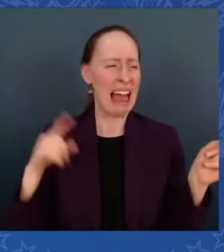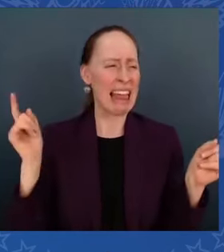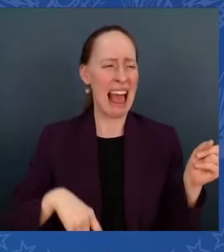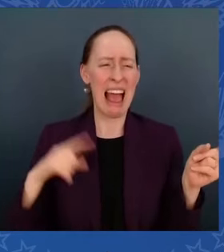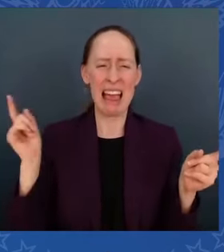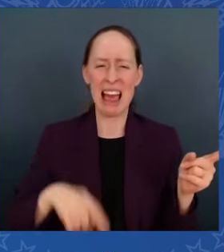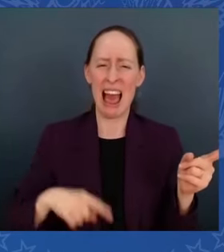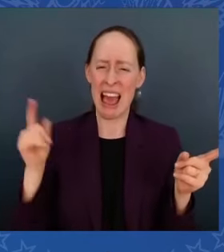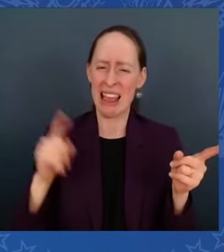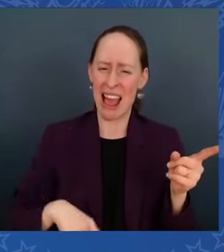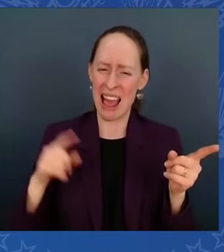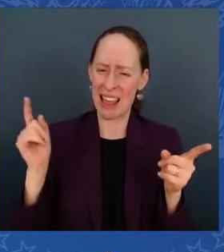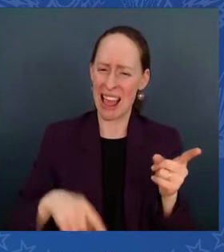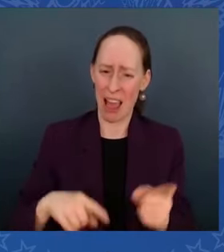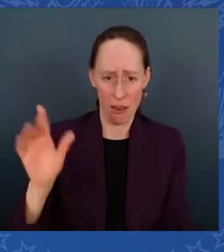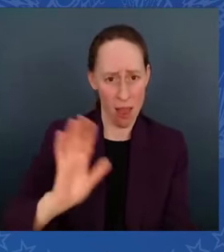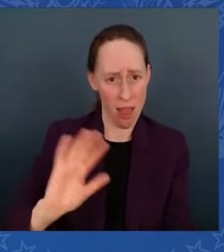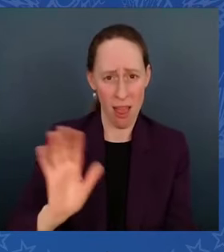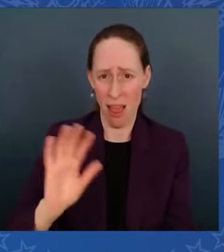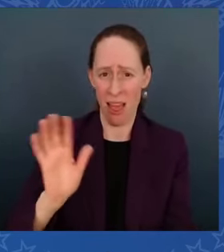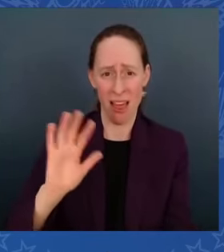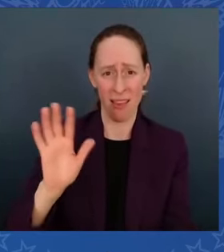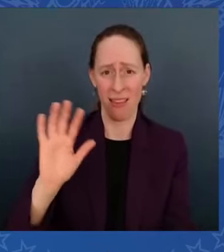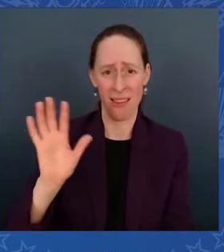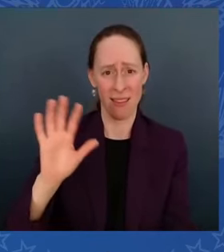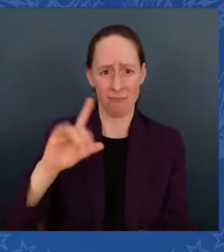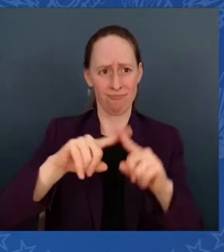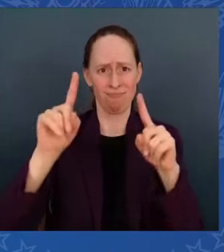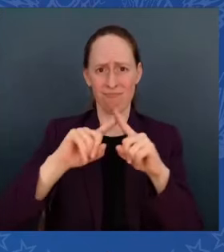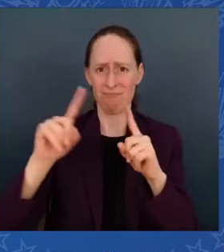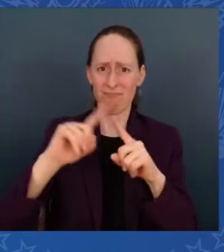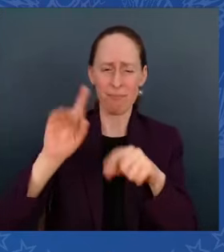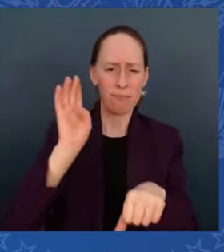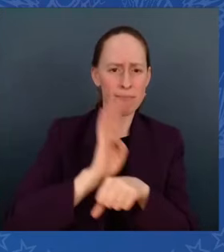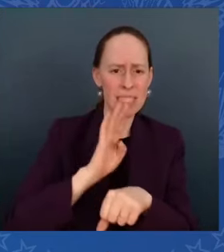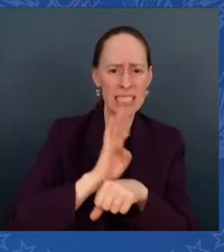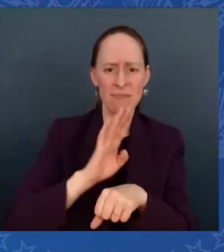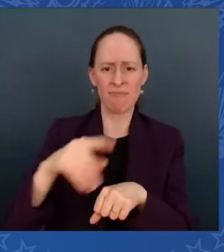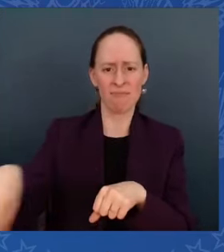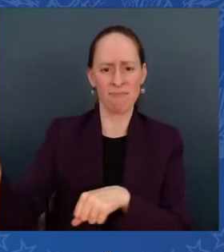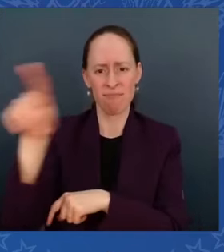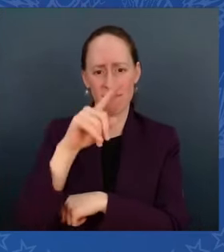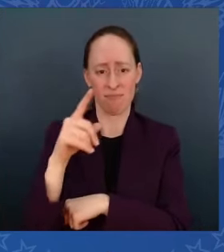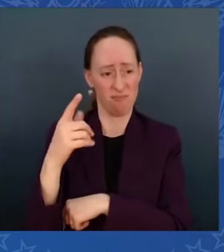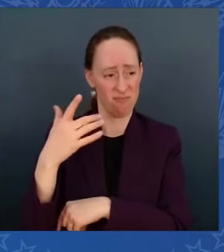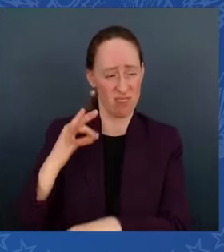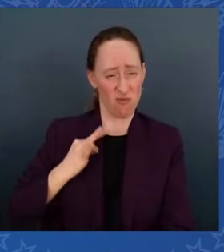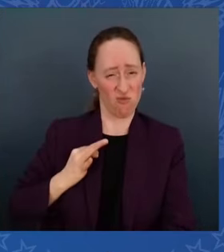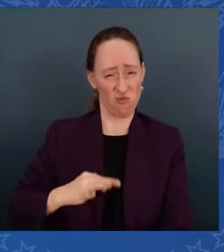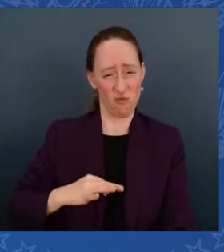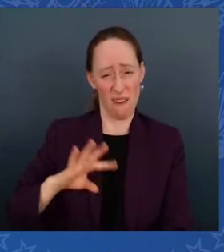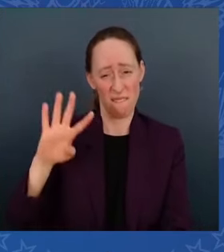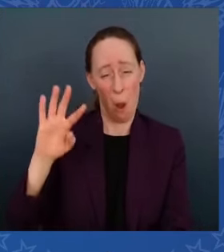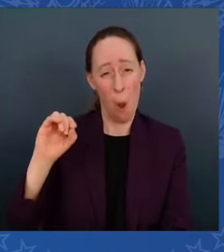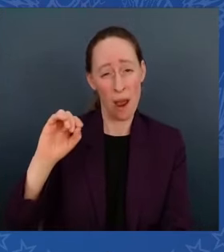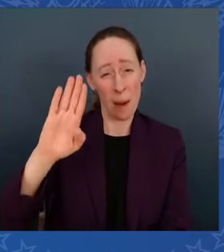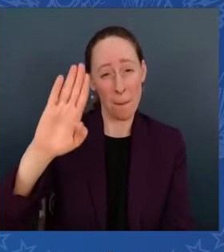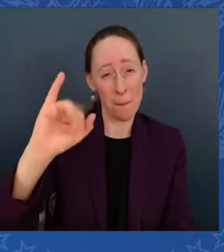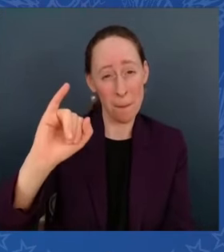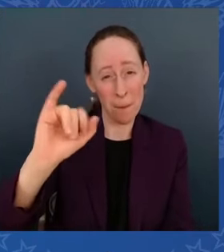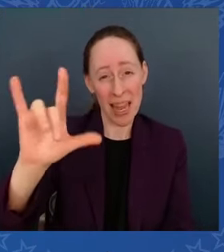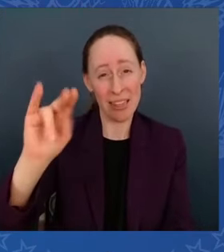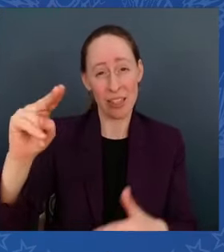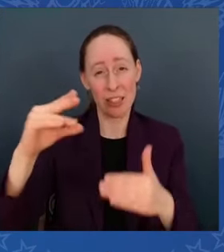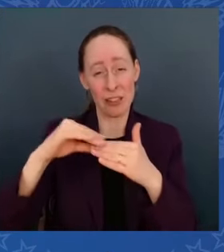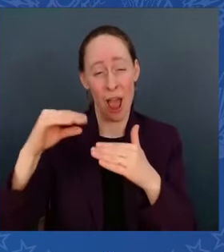500 who made $40 billion and didn't pay a single penny in tax. No, no, I'm not — I'm not